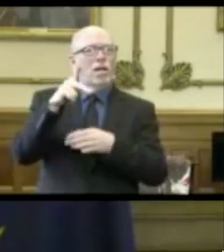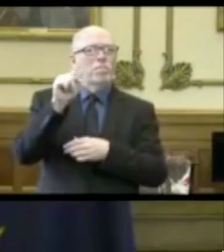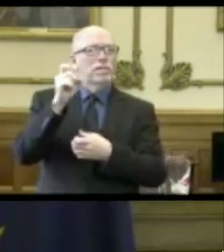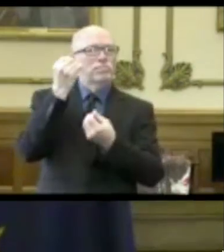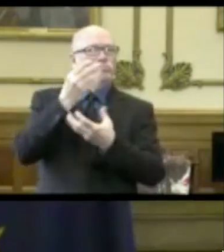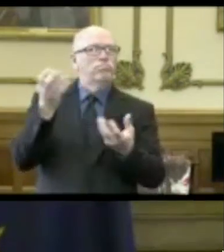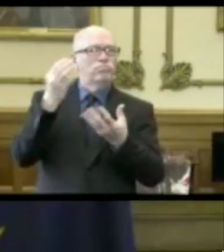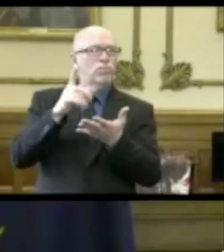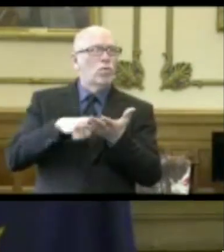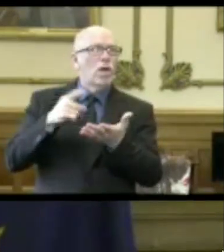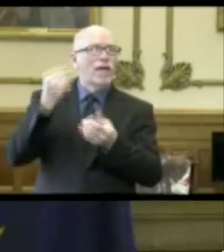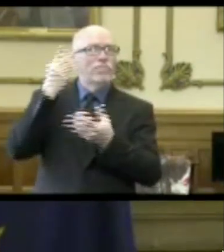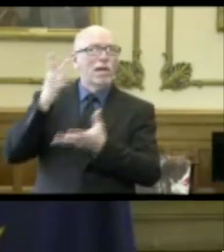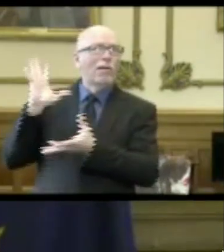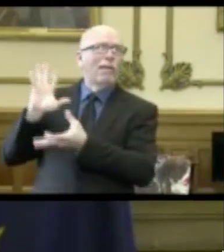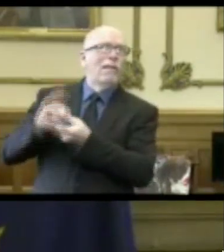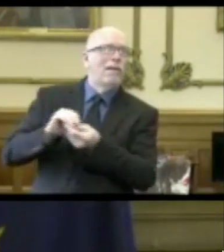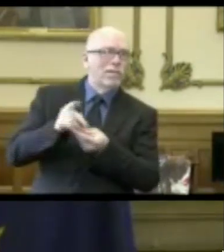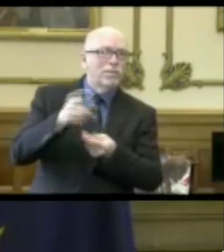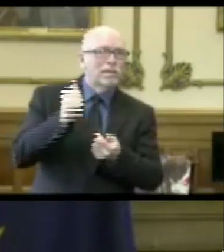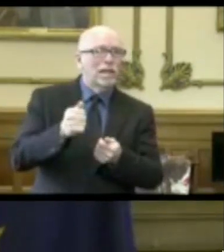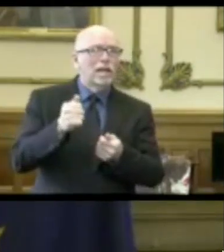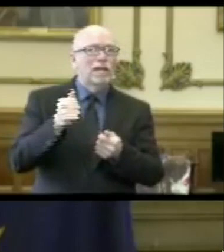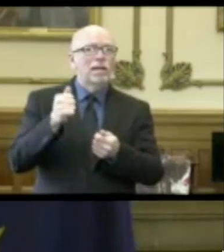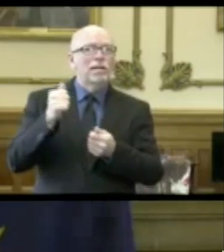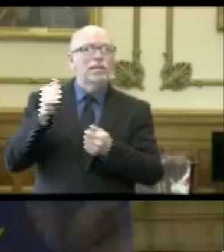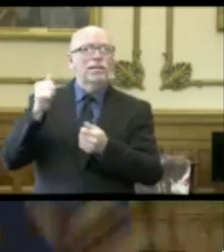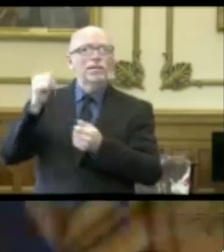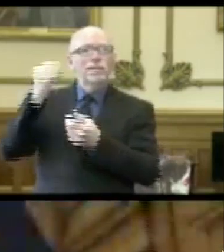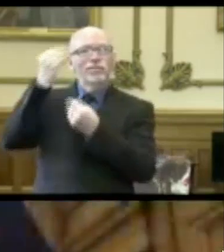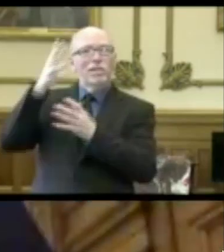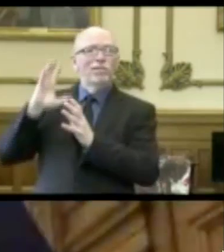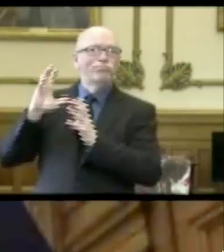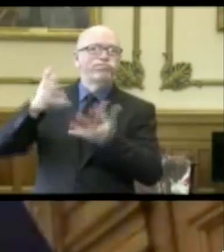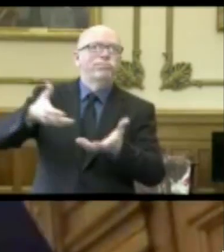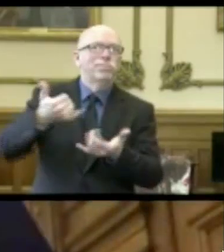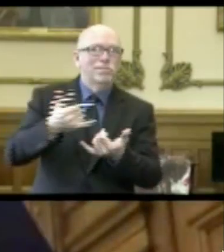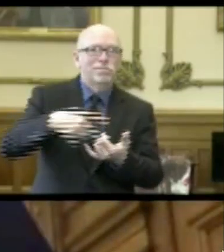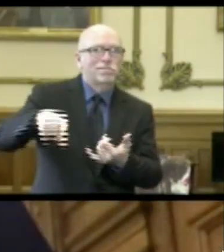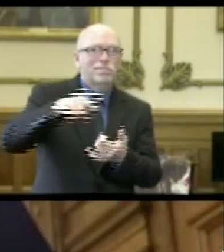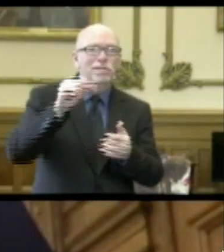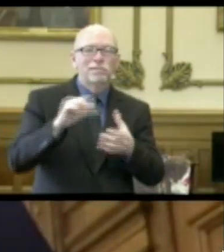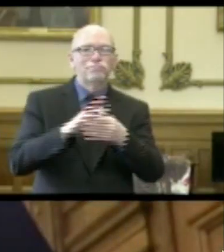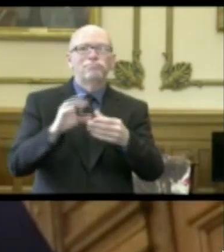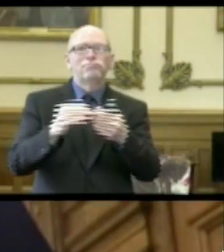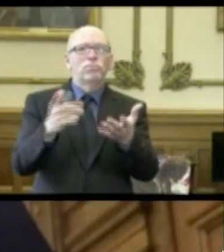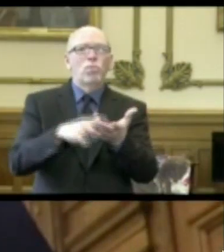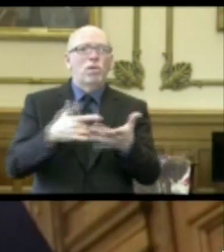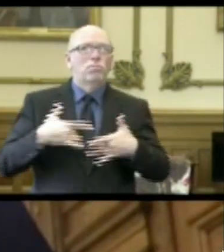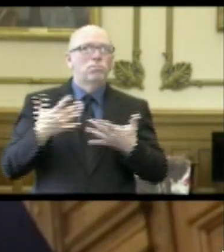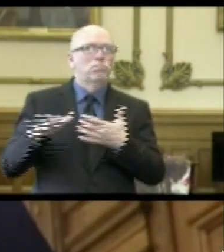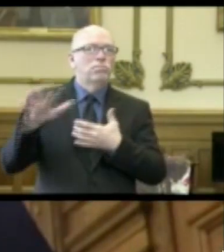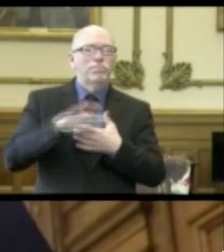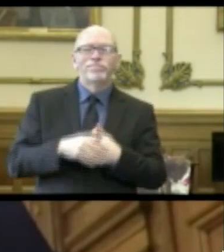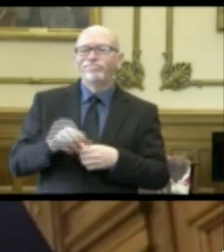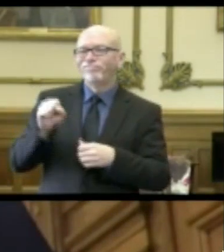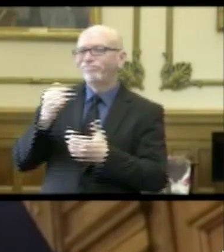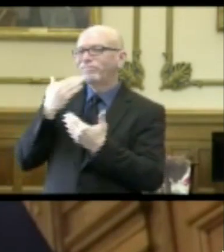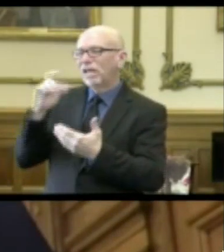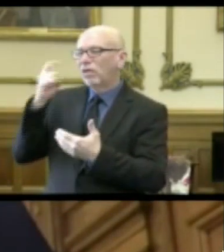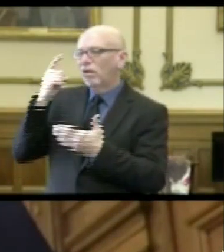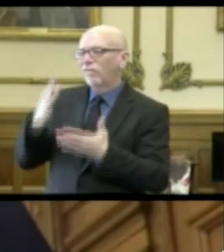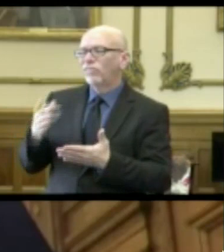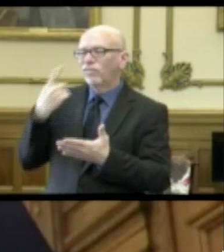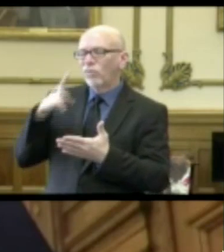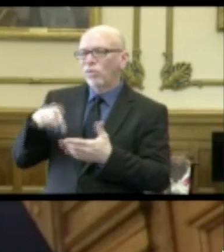stored up. So you want to do a data dump right now for folks across the state of Indiana? Thank you, Governor Holcomb, for